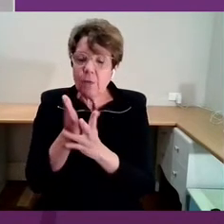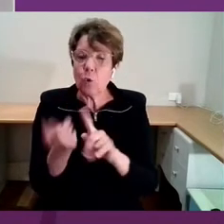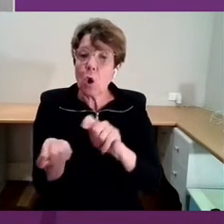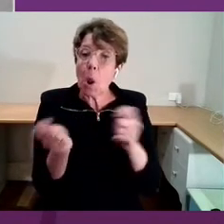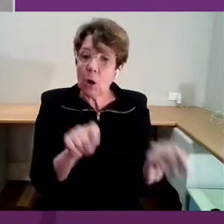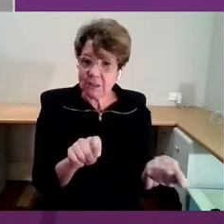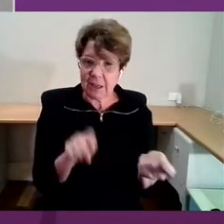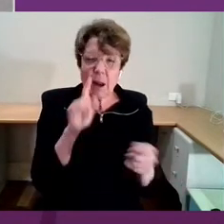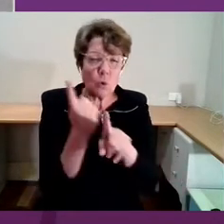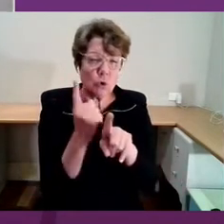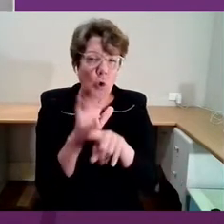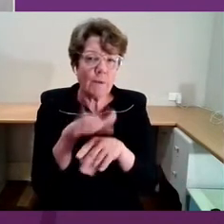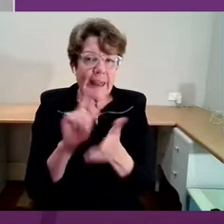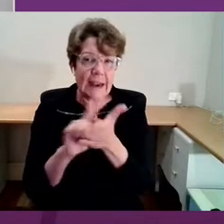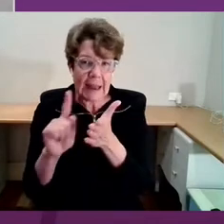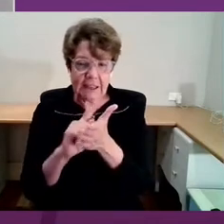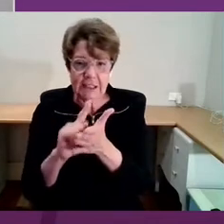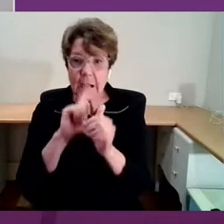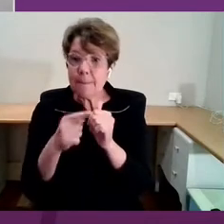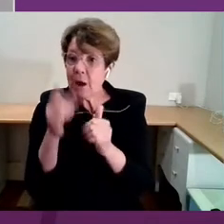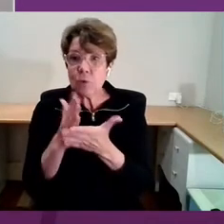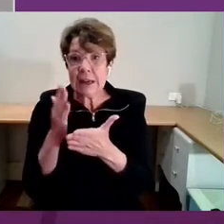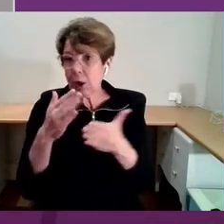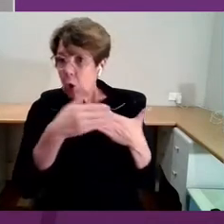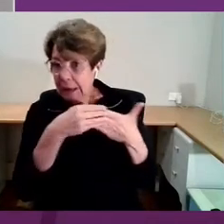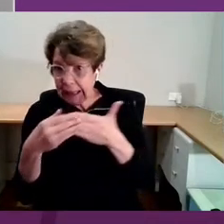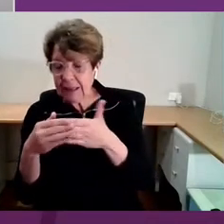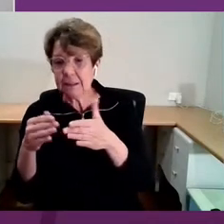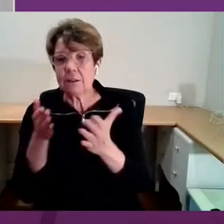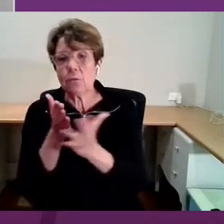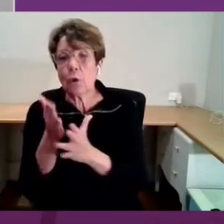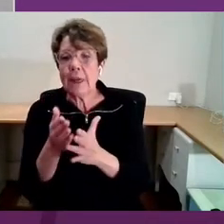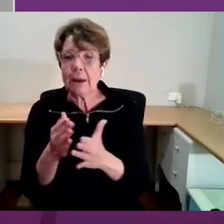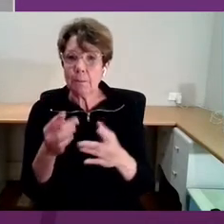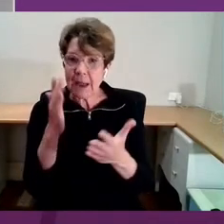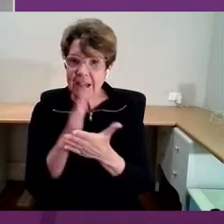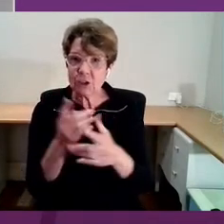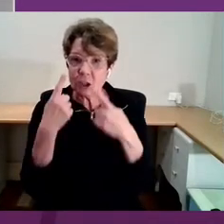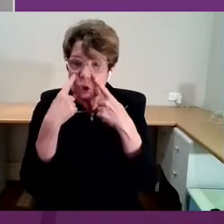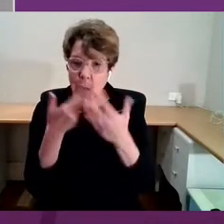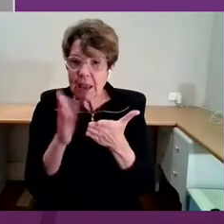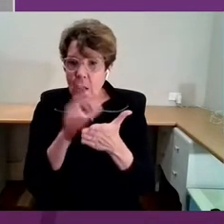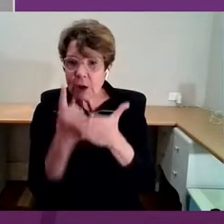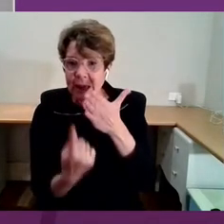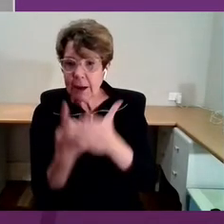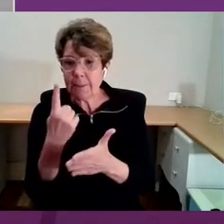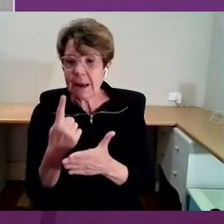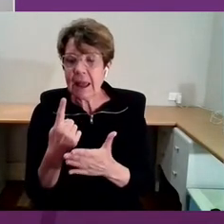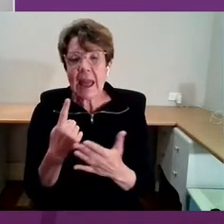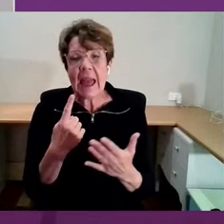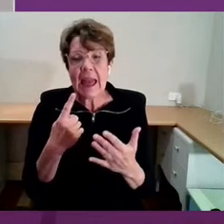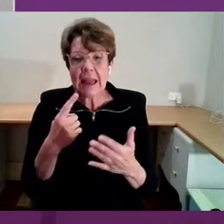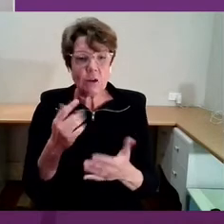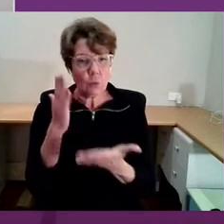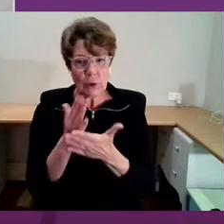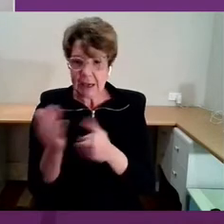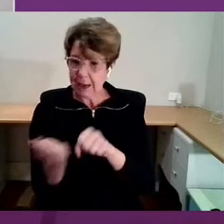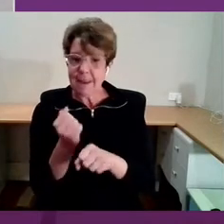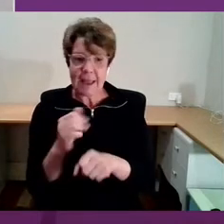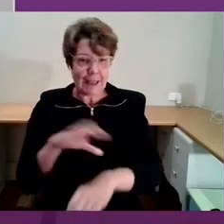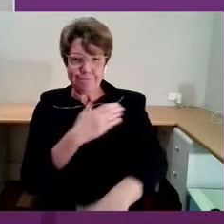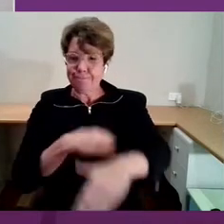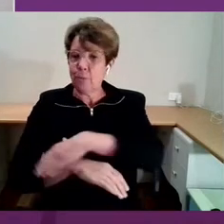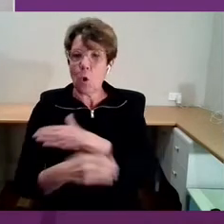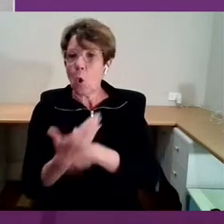As I've said, you lead us in that way by showcasing how it can be done and by inspiring each of us to give it a go, helping us